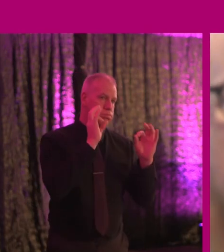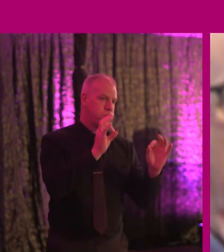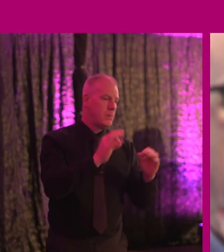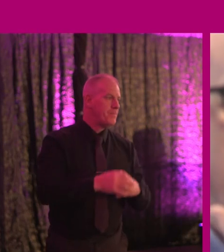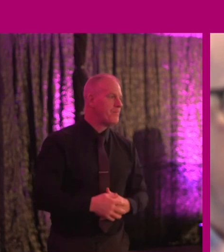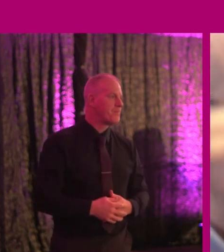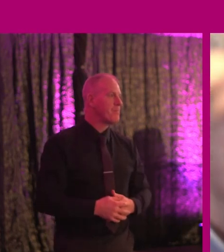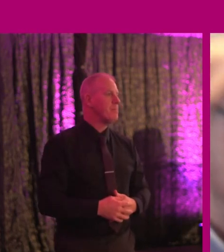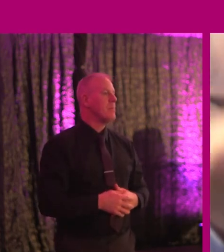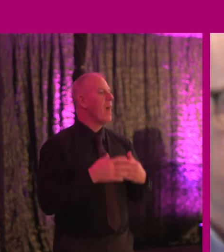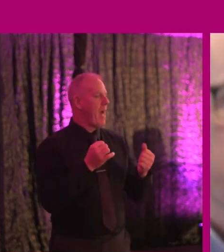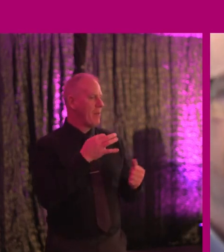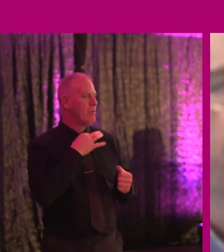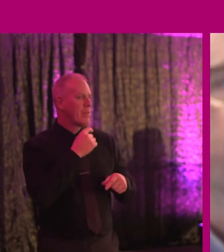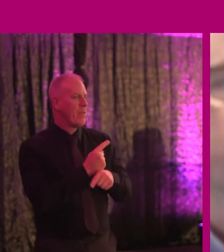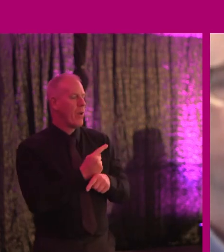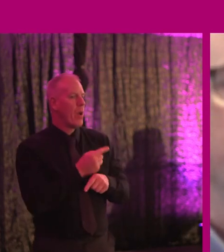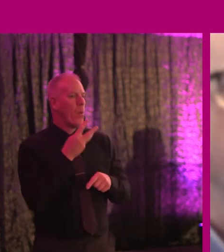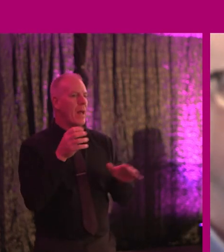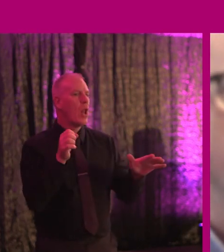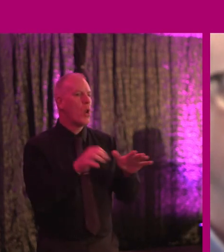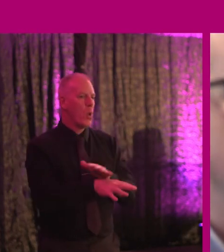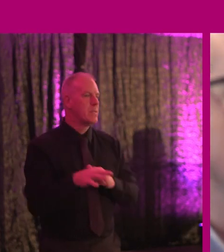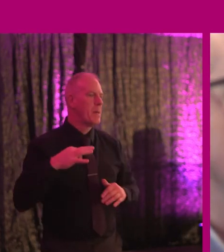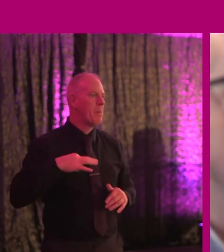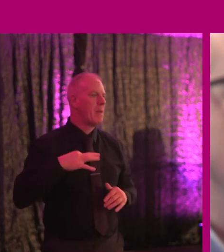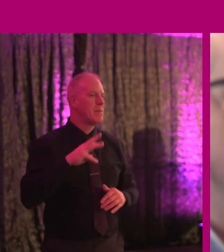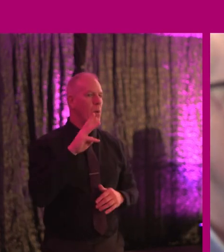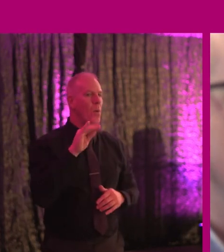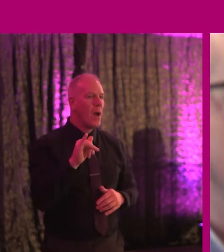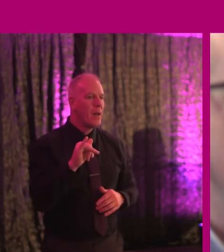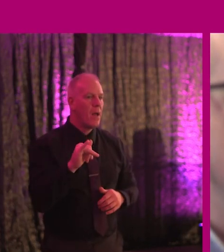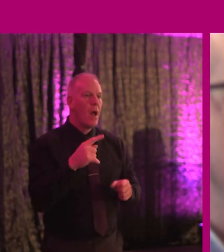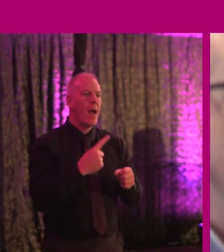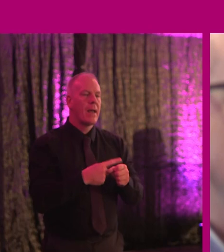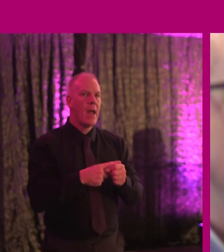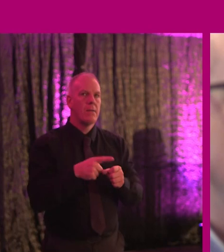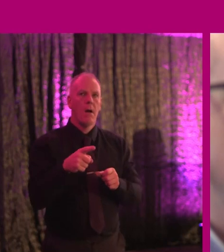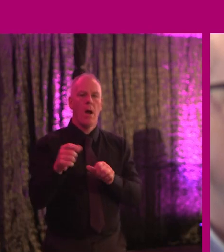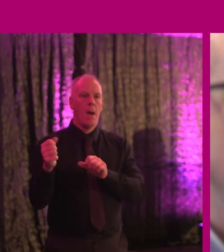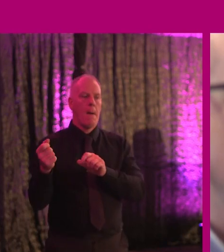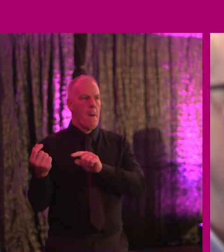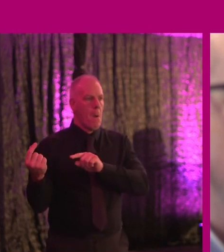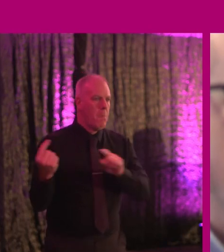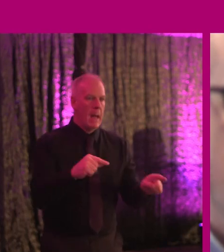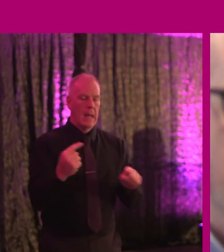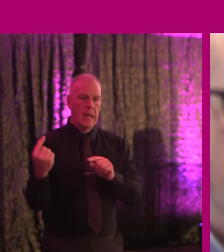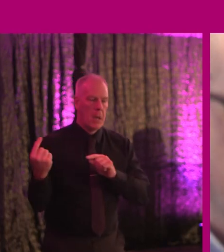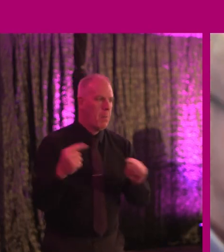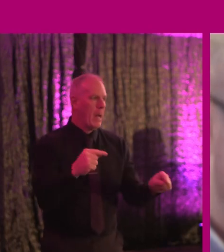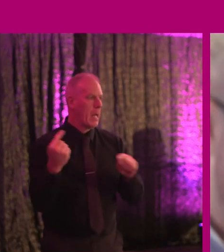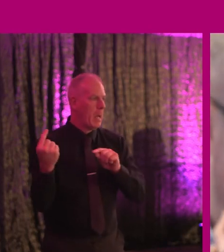There's a real risk, though, that we're going to lose some of those benefits because there's, again, this ridiculous push back into the workplace,